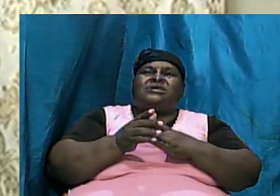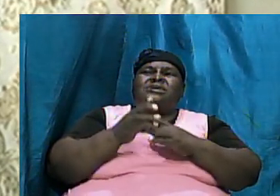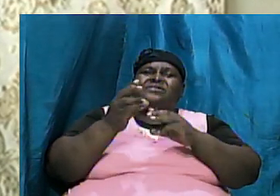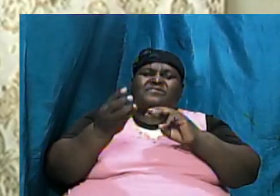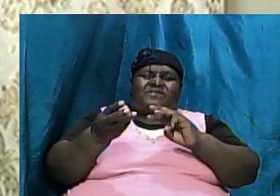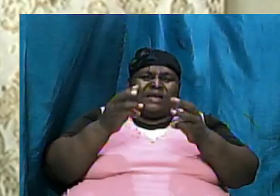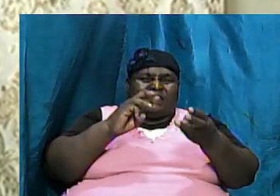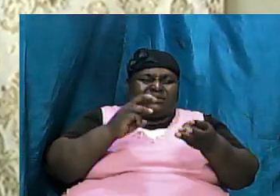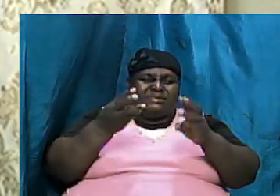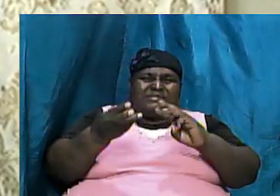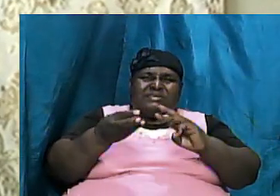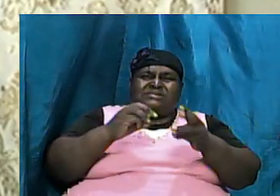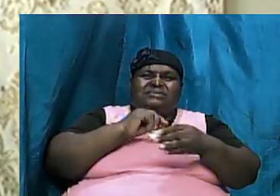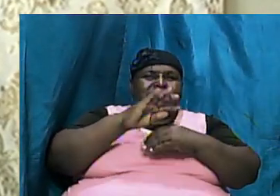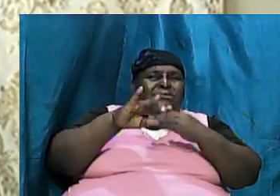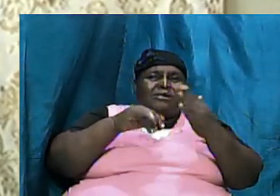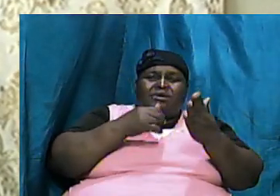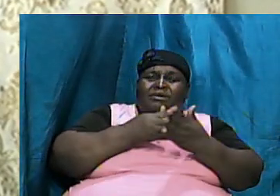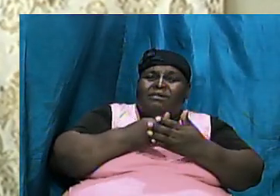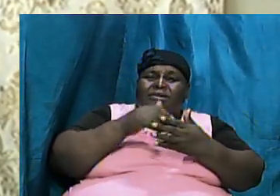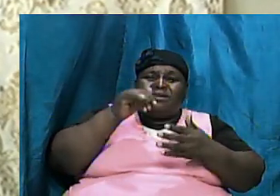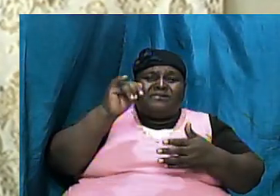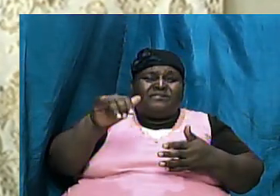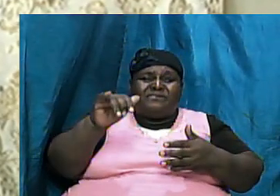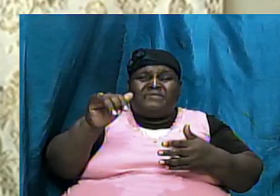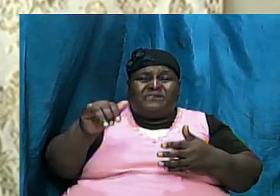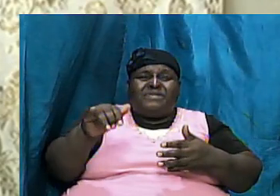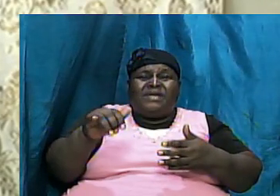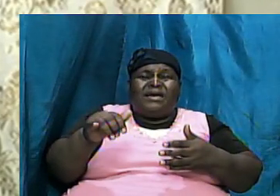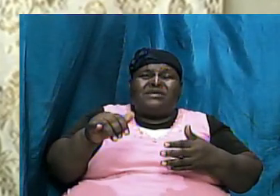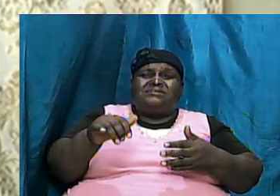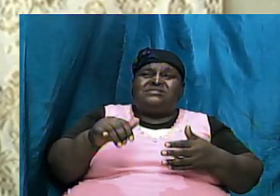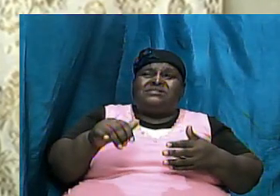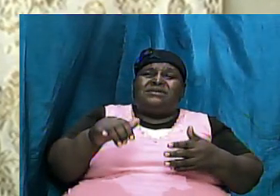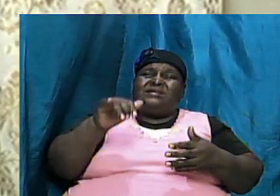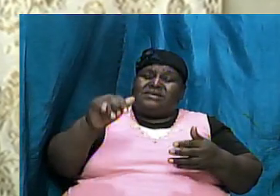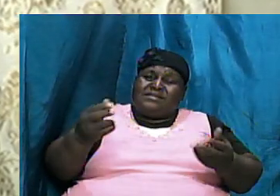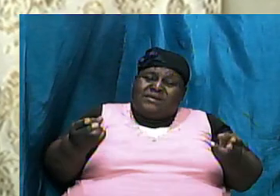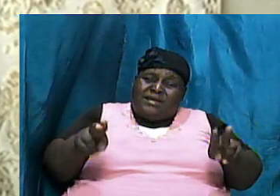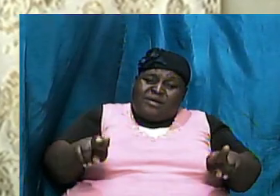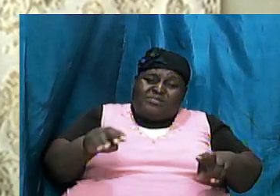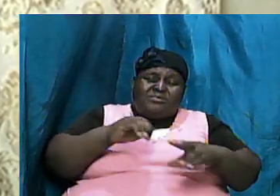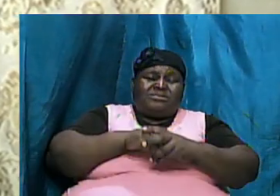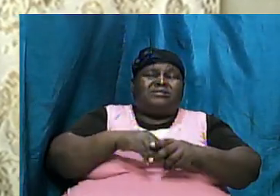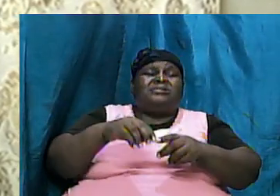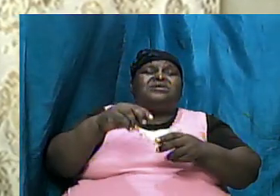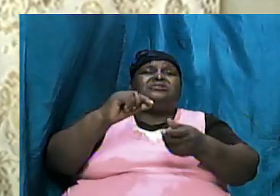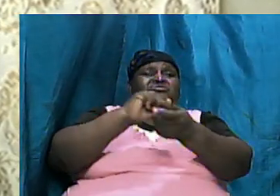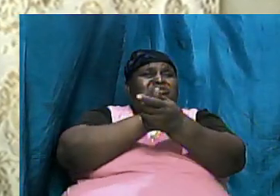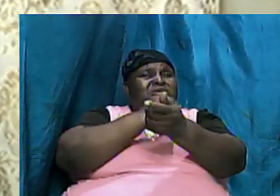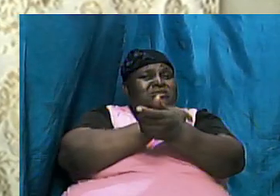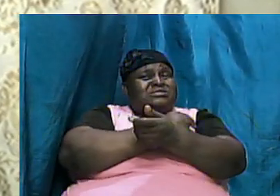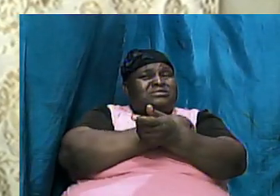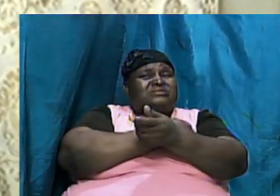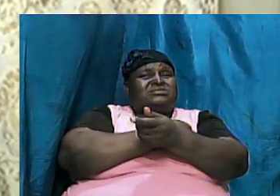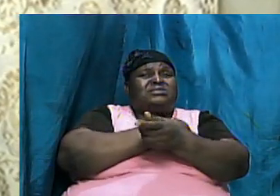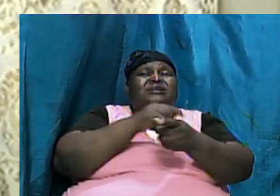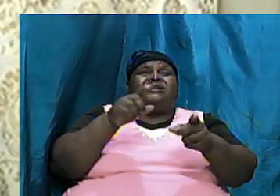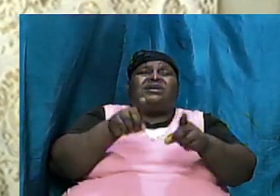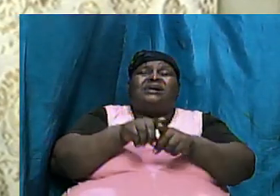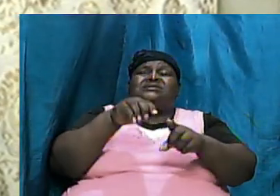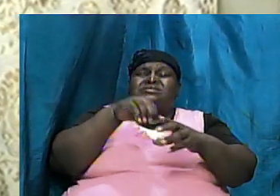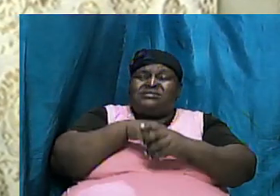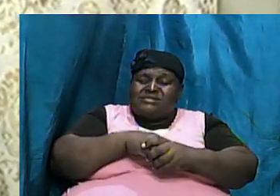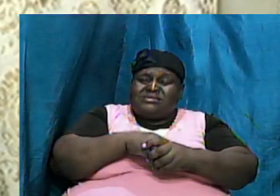all of that event which happened in Genesis and said as it